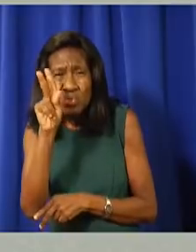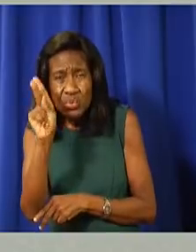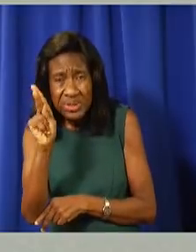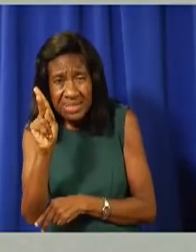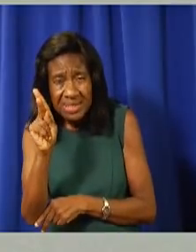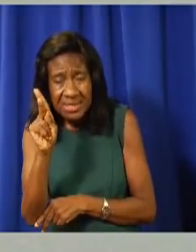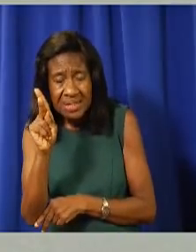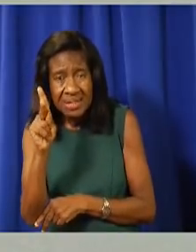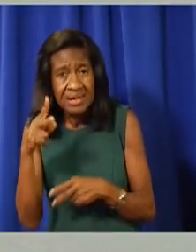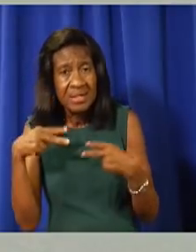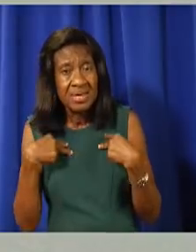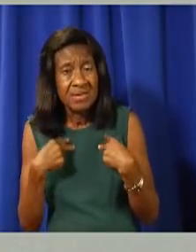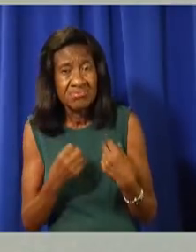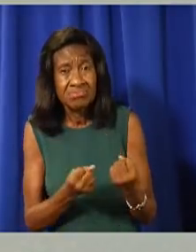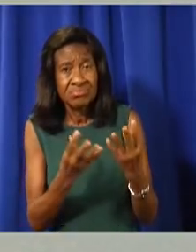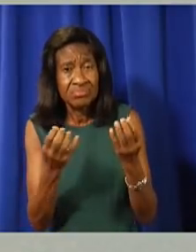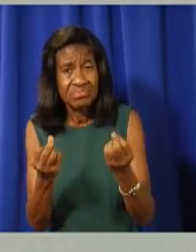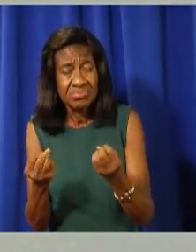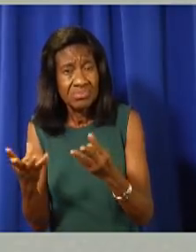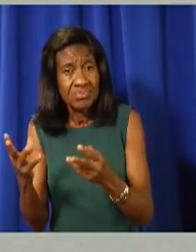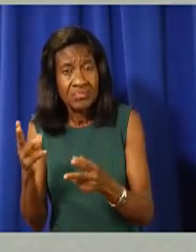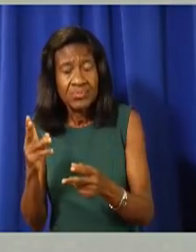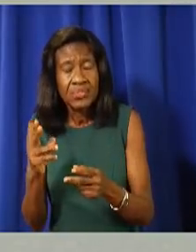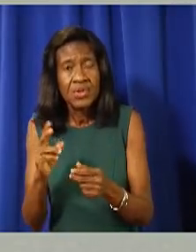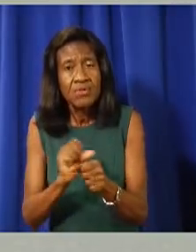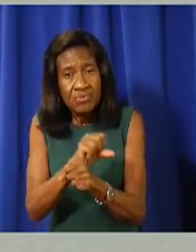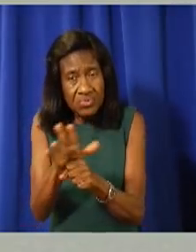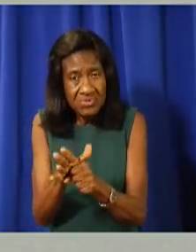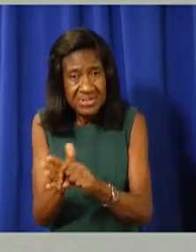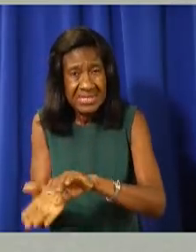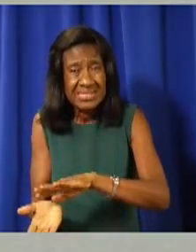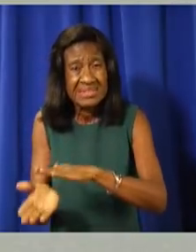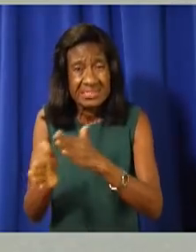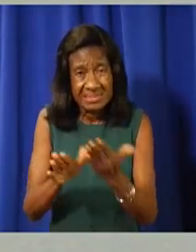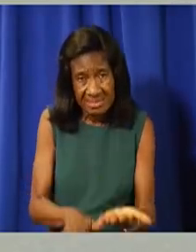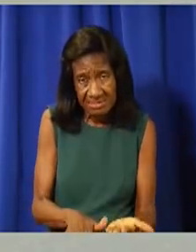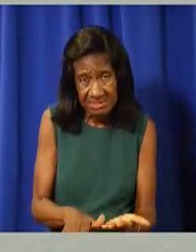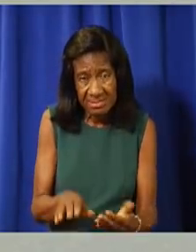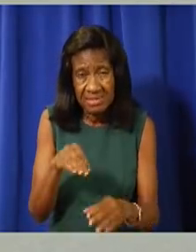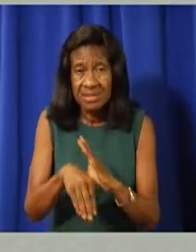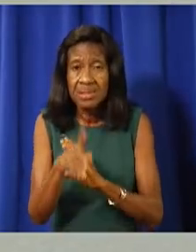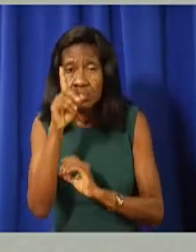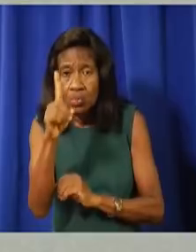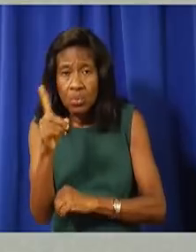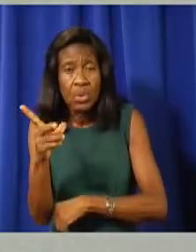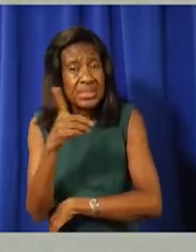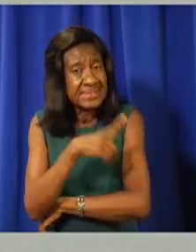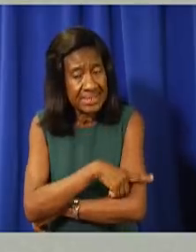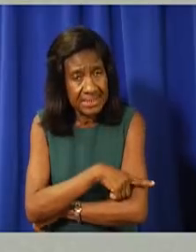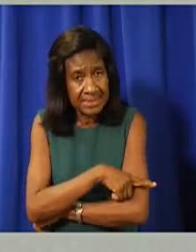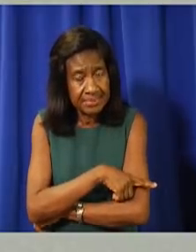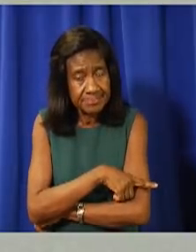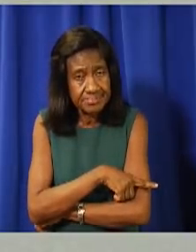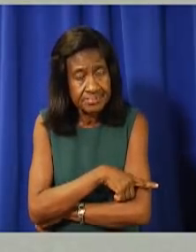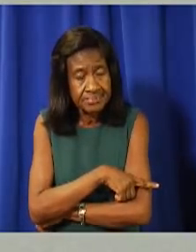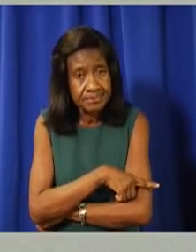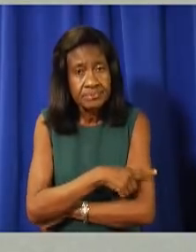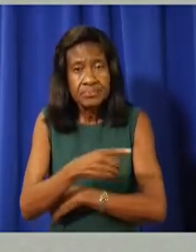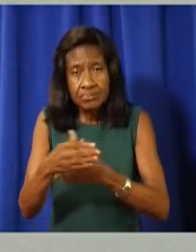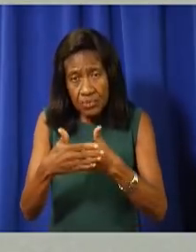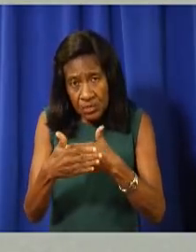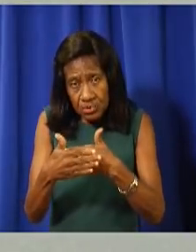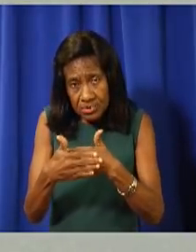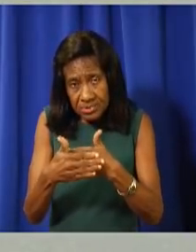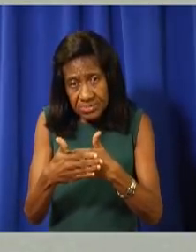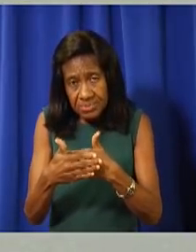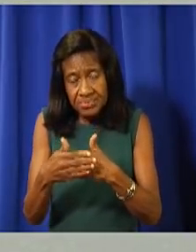death toll in six months, which is more than 200 deaths in 24 hours. Much closer to home, we are all watching the